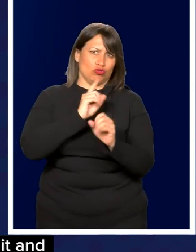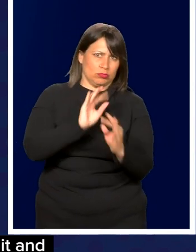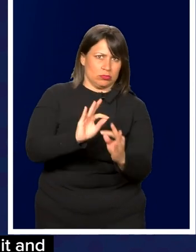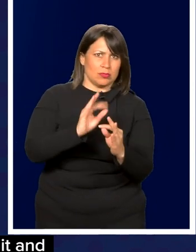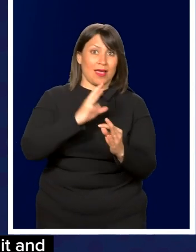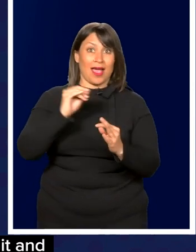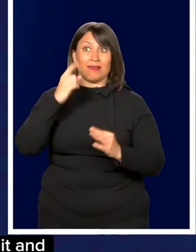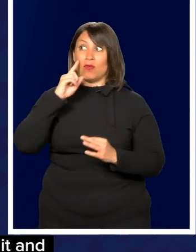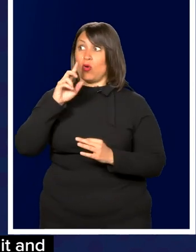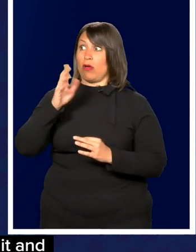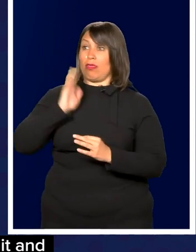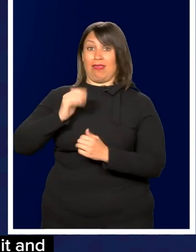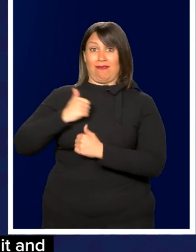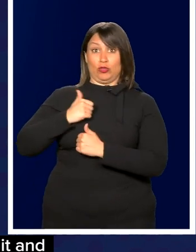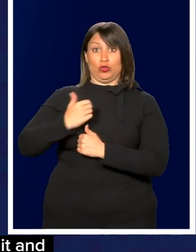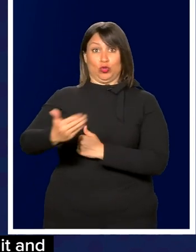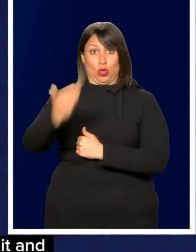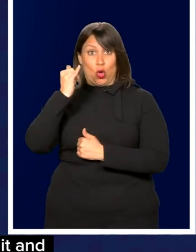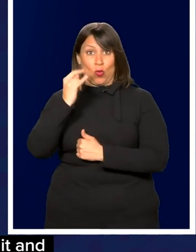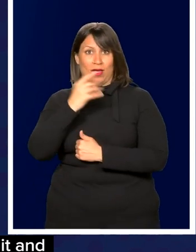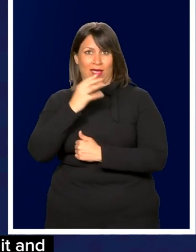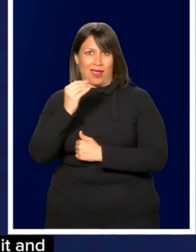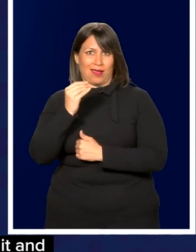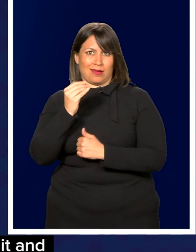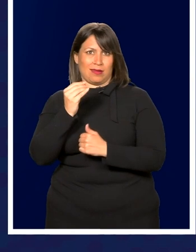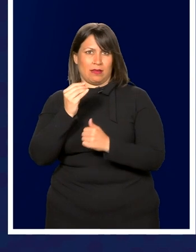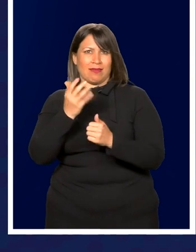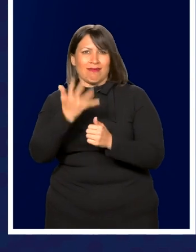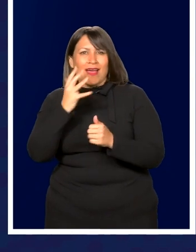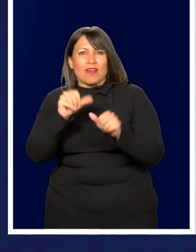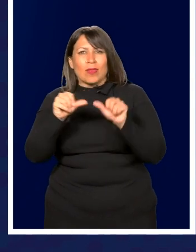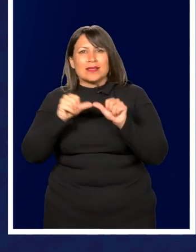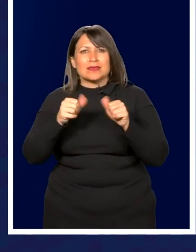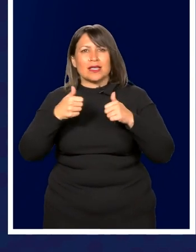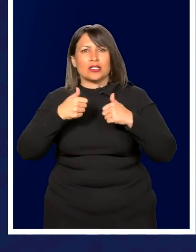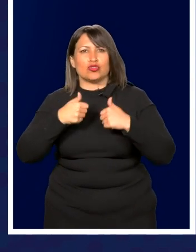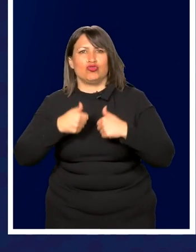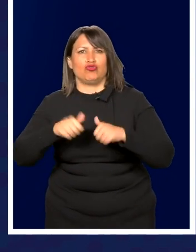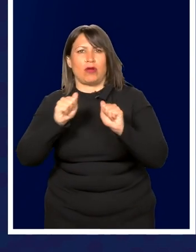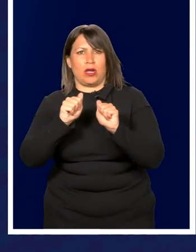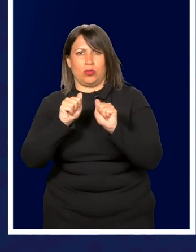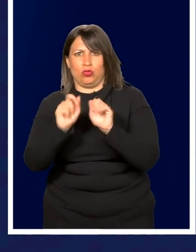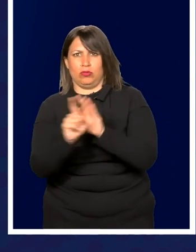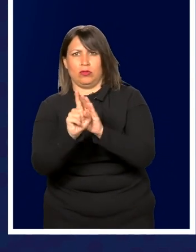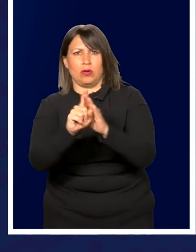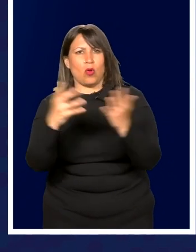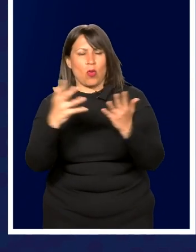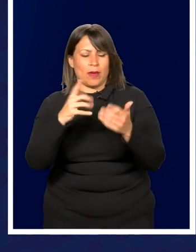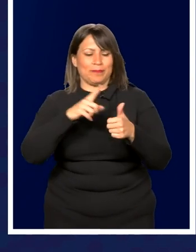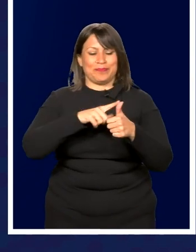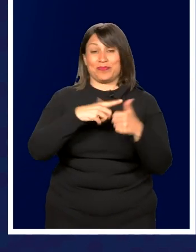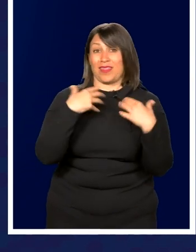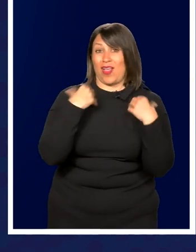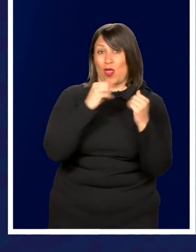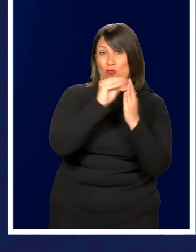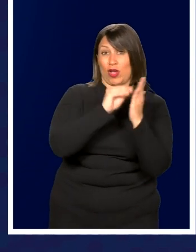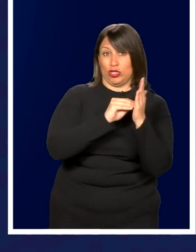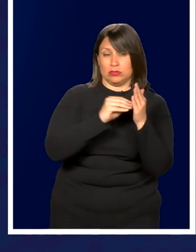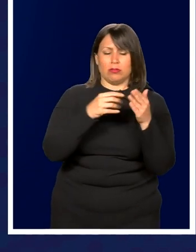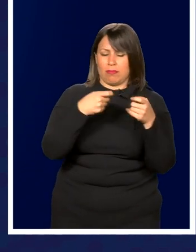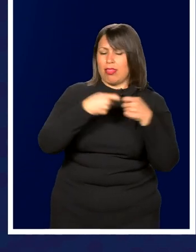for the veterans that know it and deal with it in the five places they've tried to turn it up is the health records,